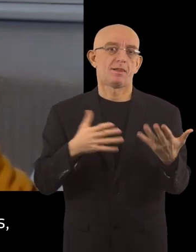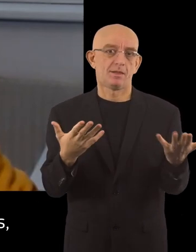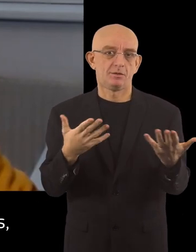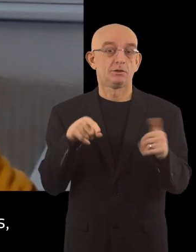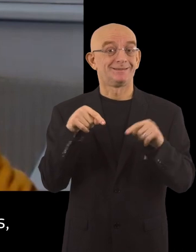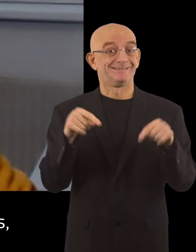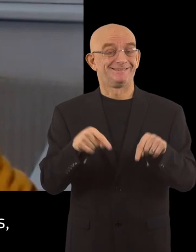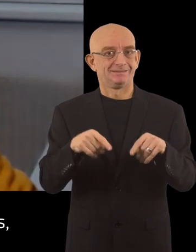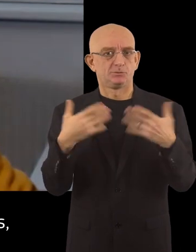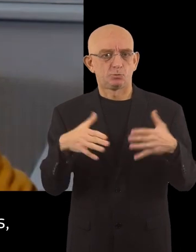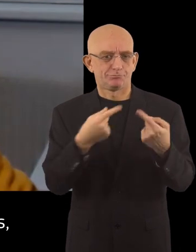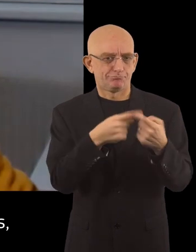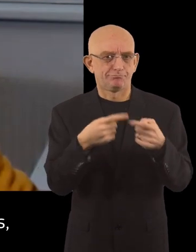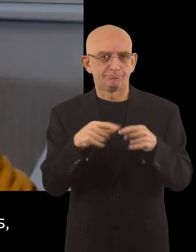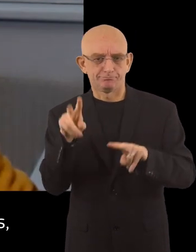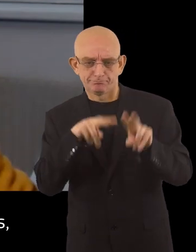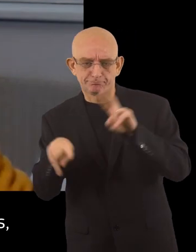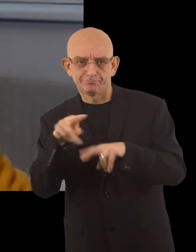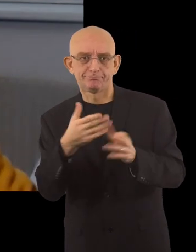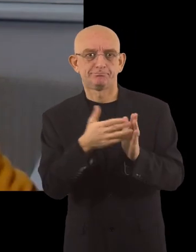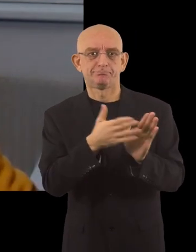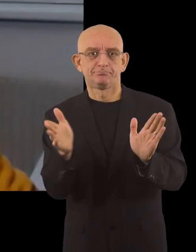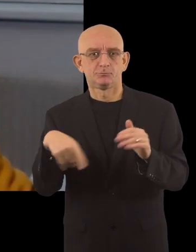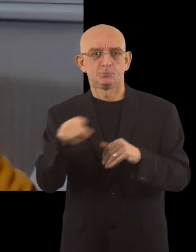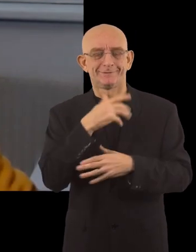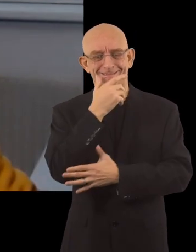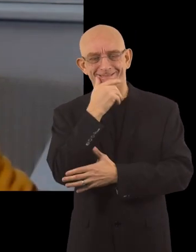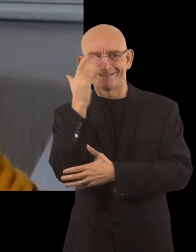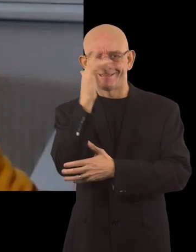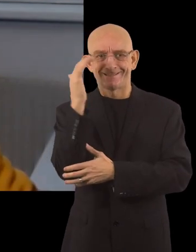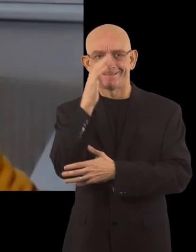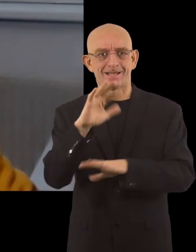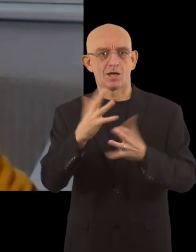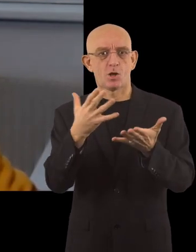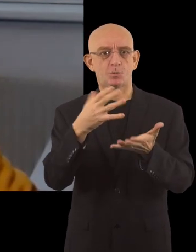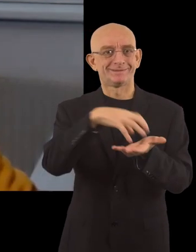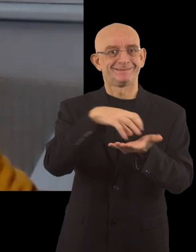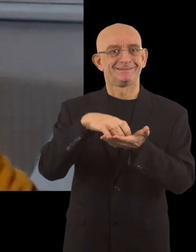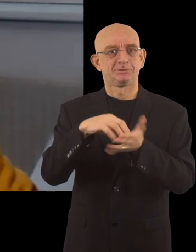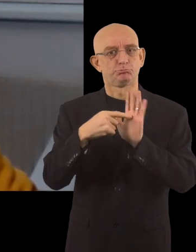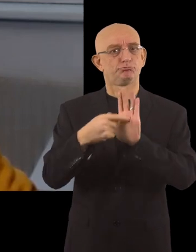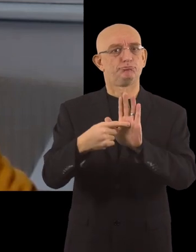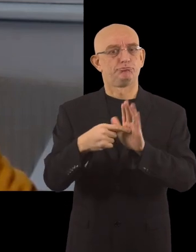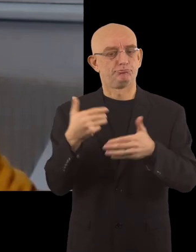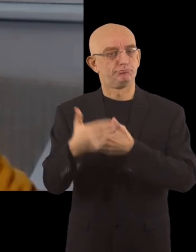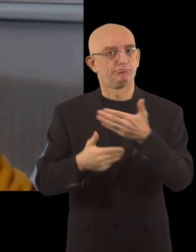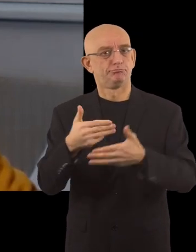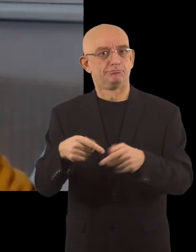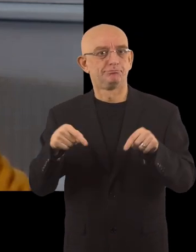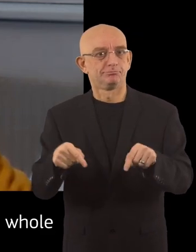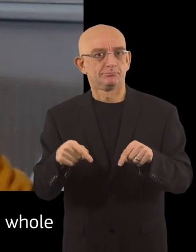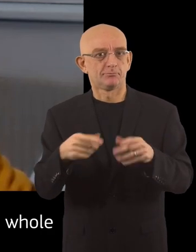So looking at all these different aspects, we really try to look at how cities demonstrate